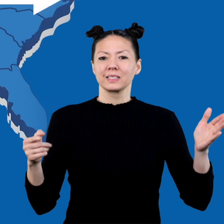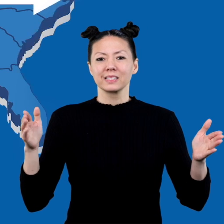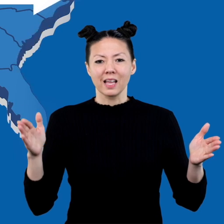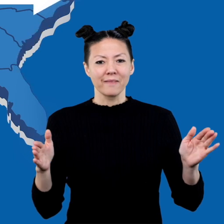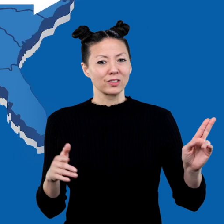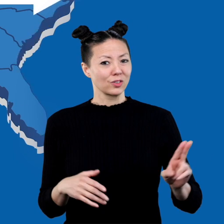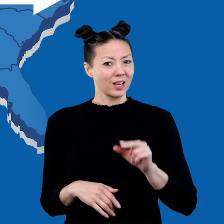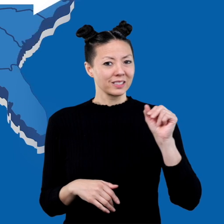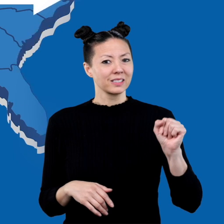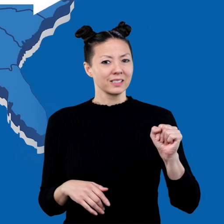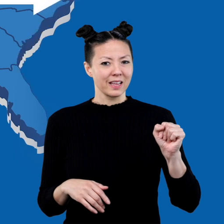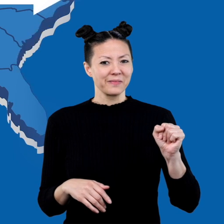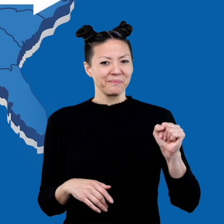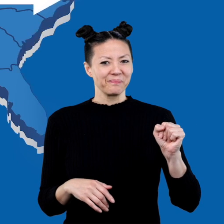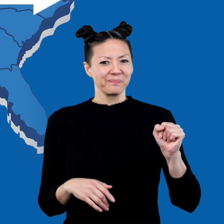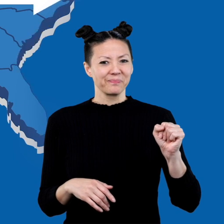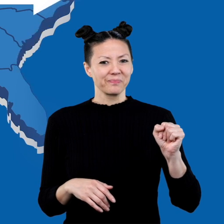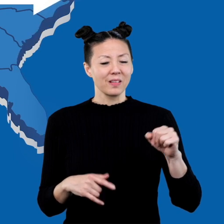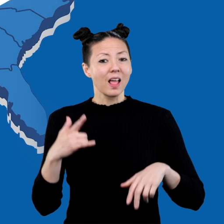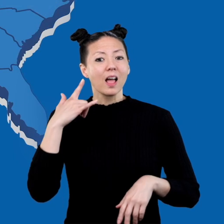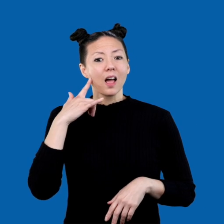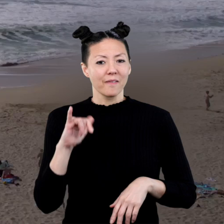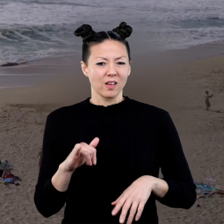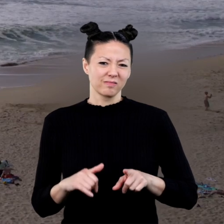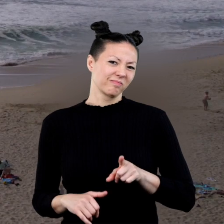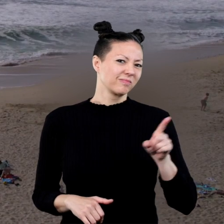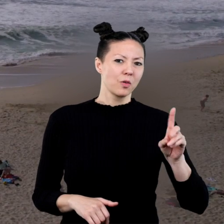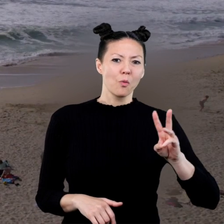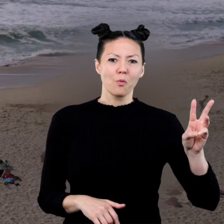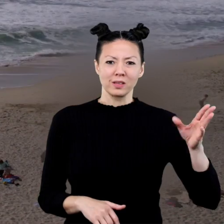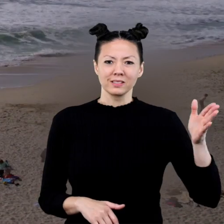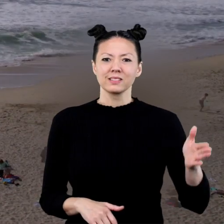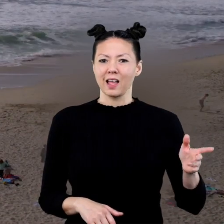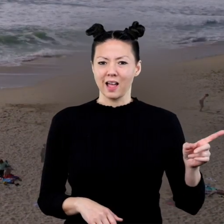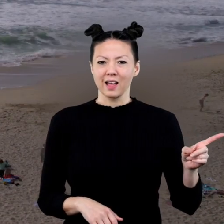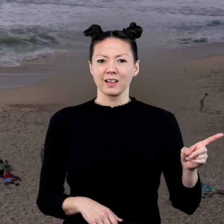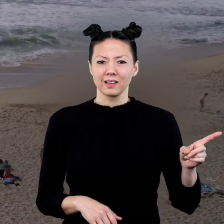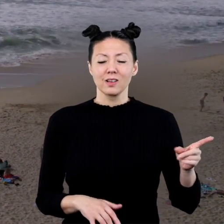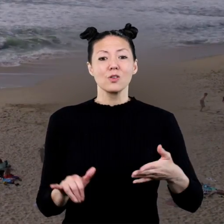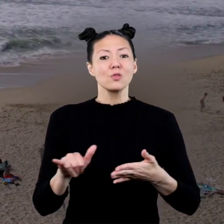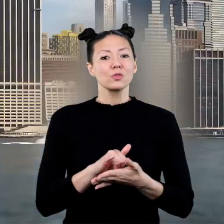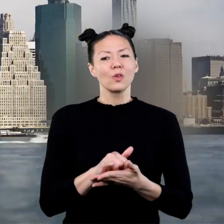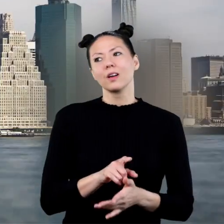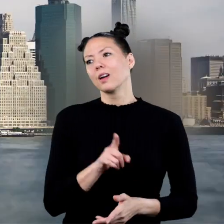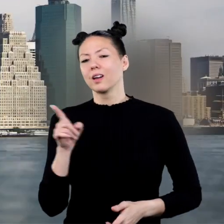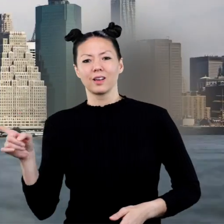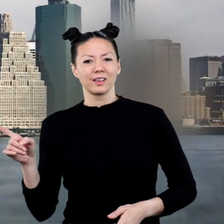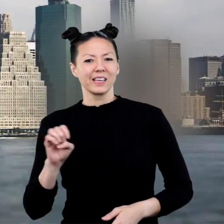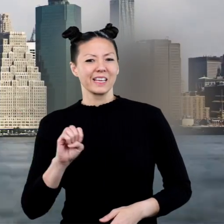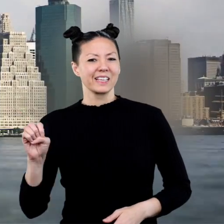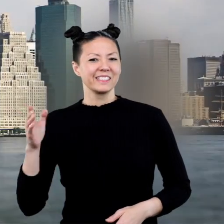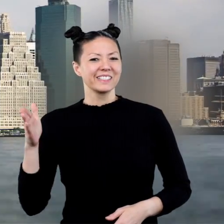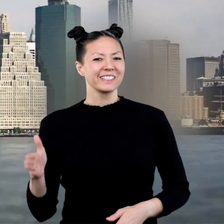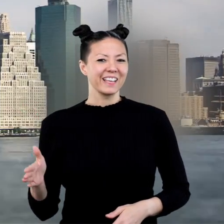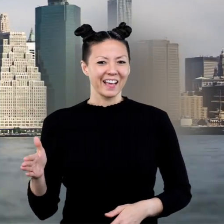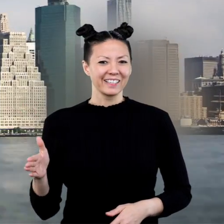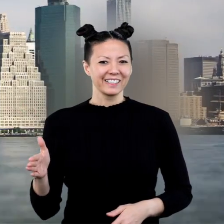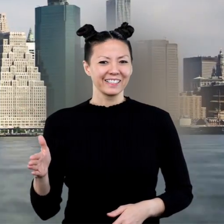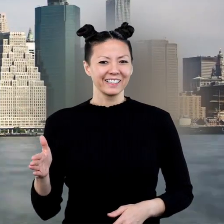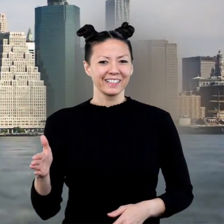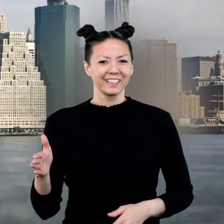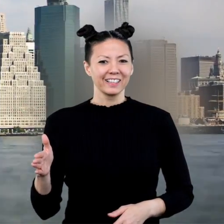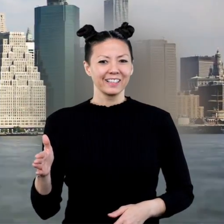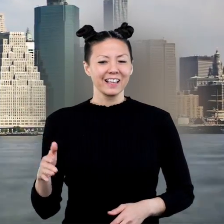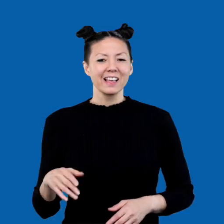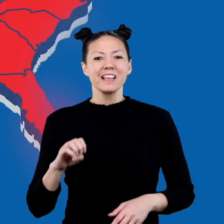opposite sides of the United States. California is on the west side and New York is on the east side.